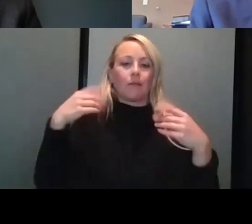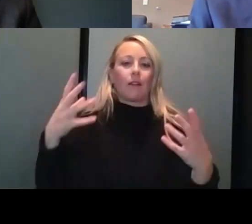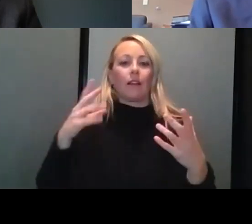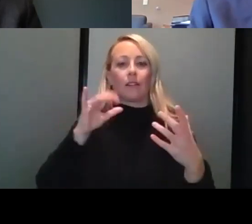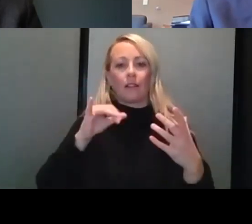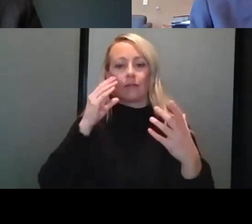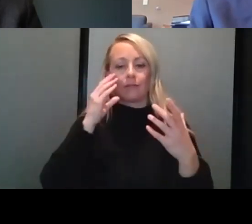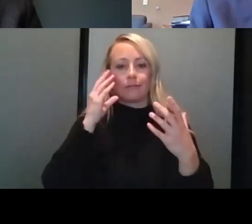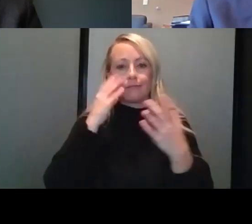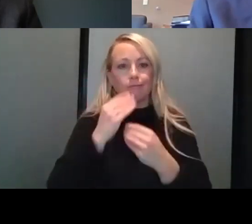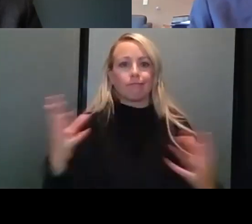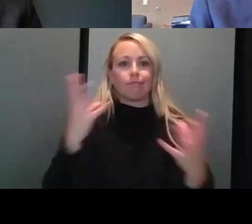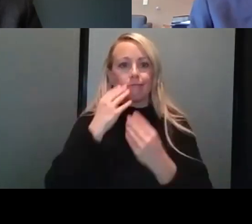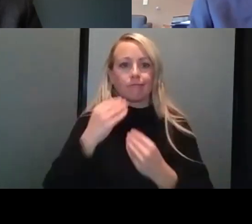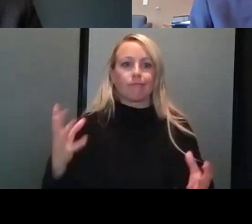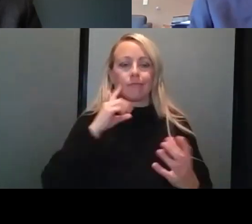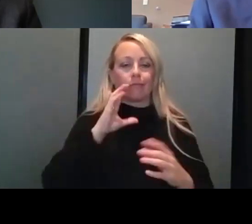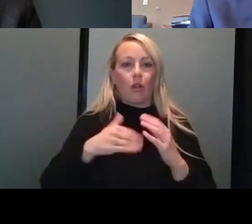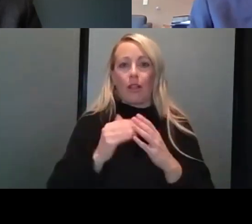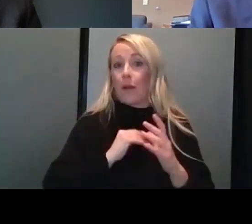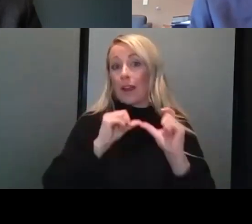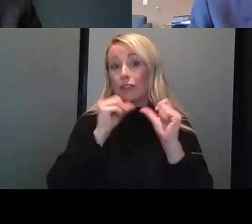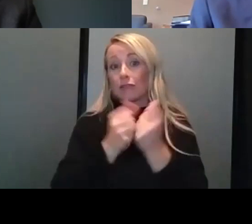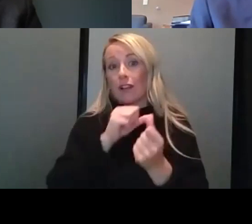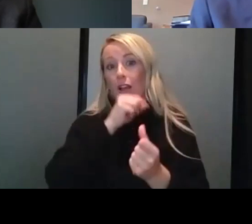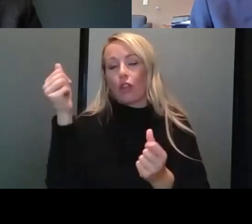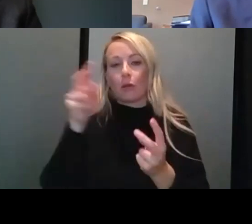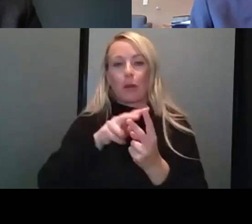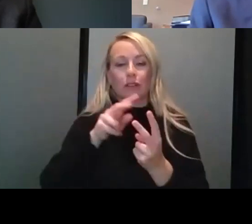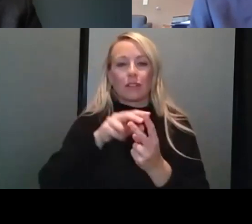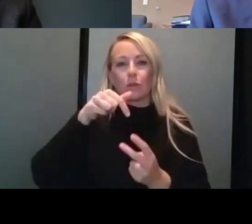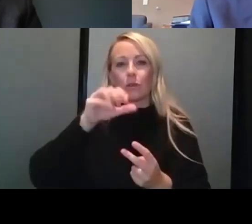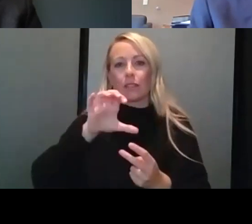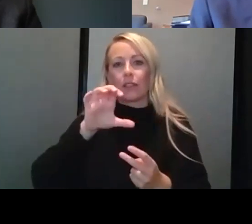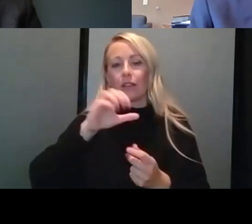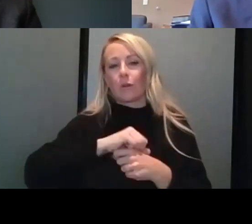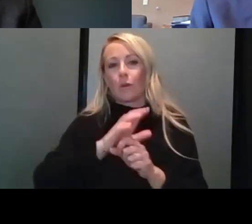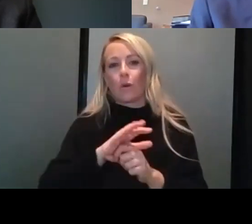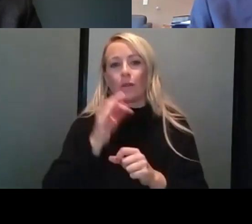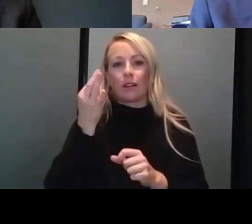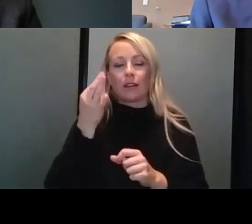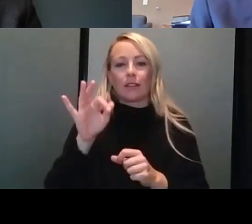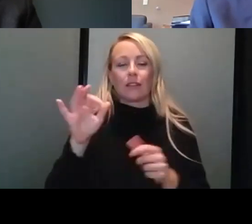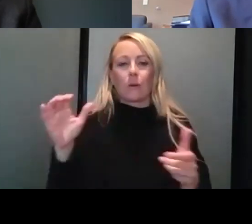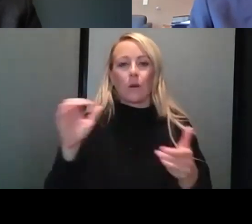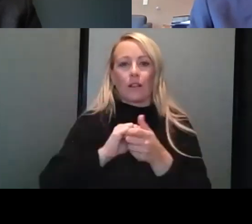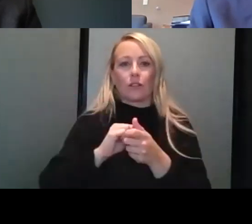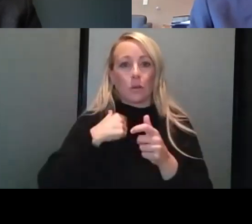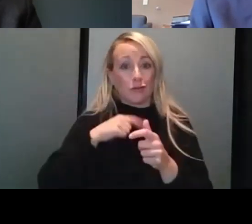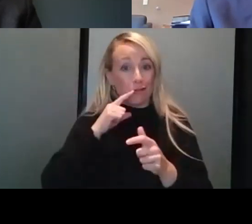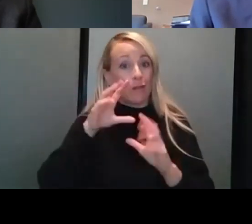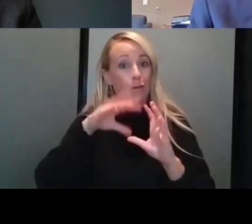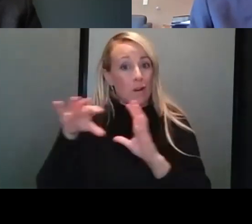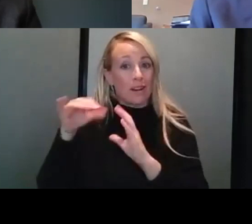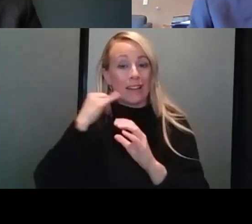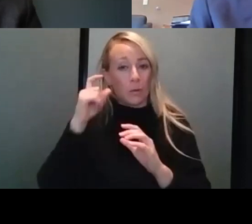um, on behalf of all of our agencies and our other partners of the QC COVID-19 coalition, uh, we are recording this. So if you do need a